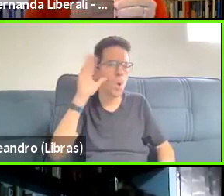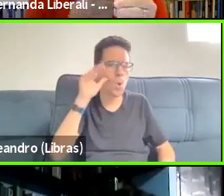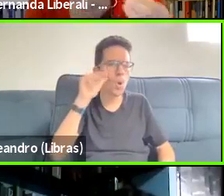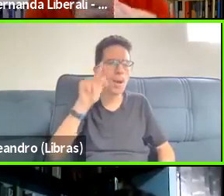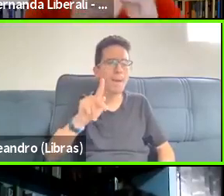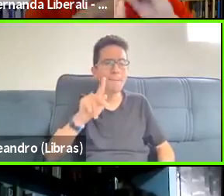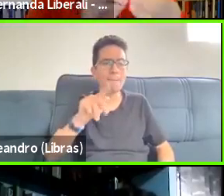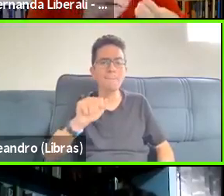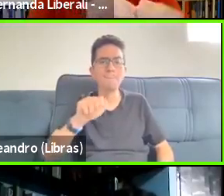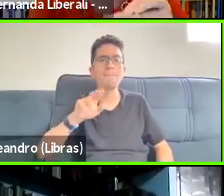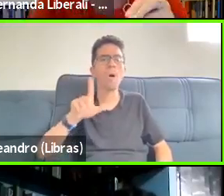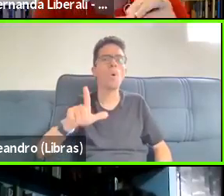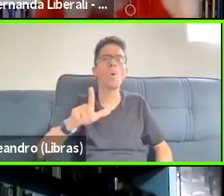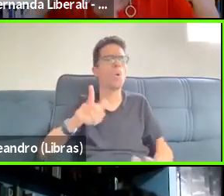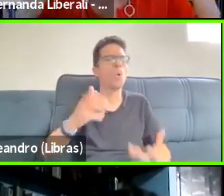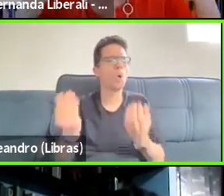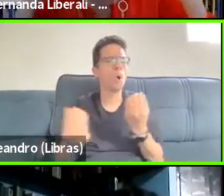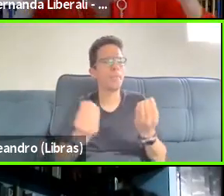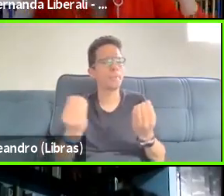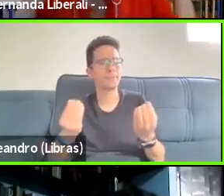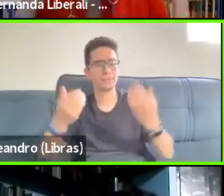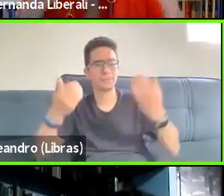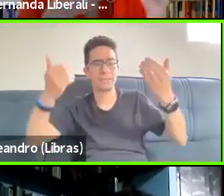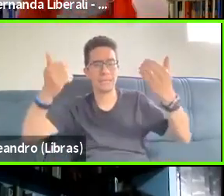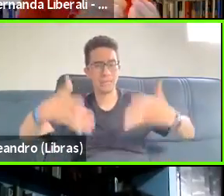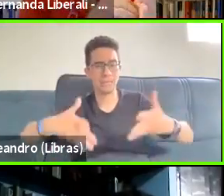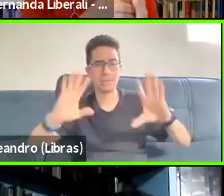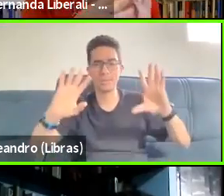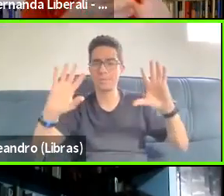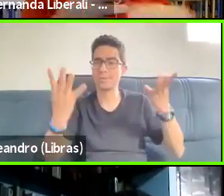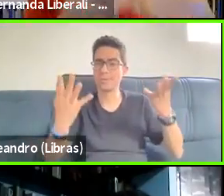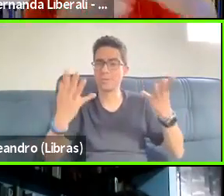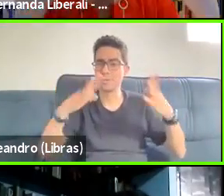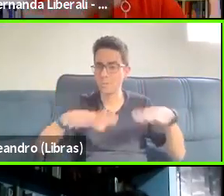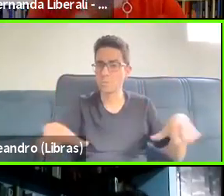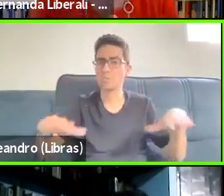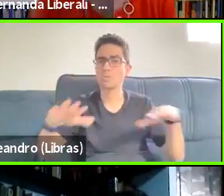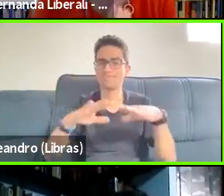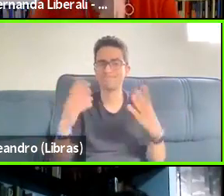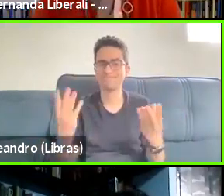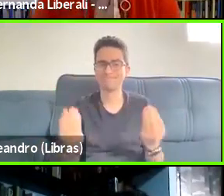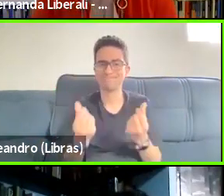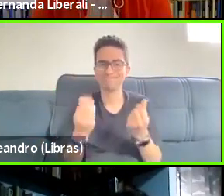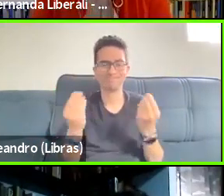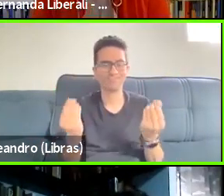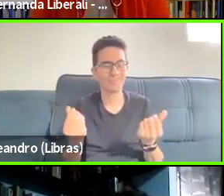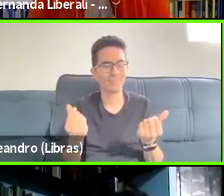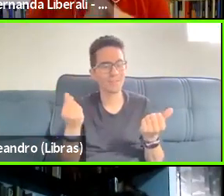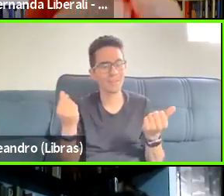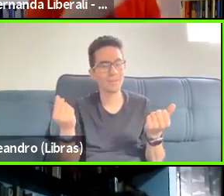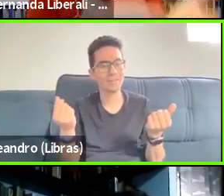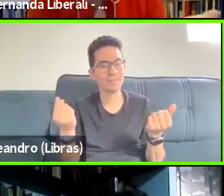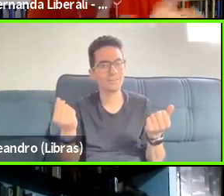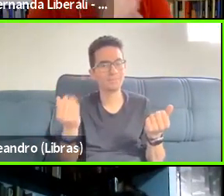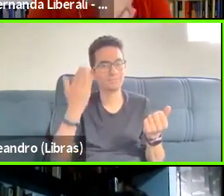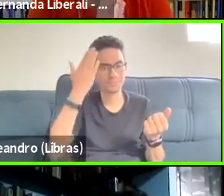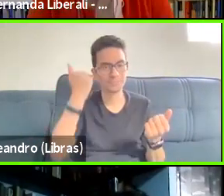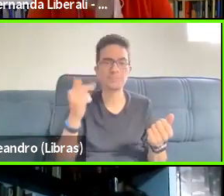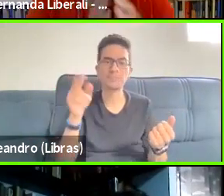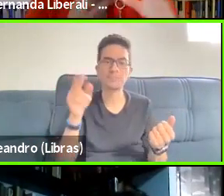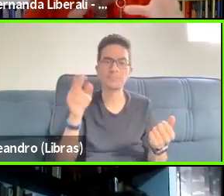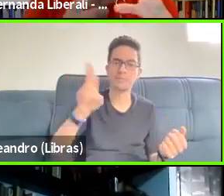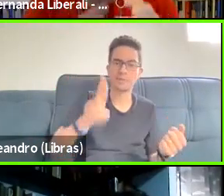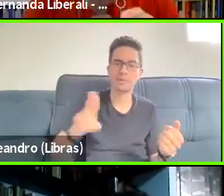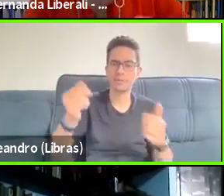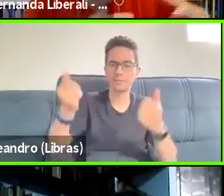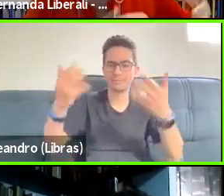If, if the dramatic events were some of the issues that he used to trace this. And, uh, and I also asked